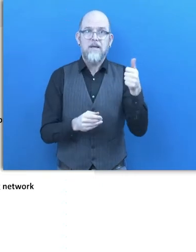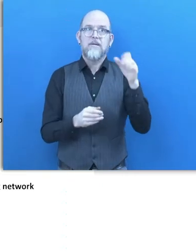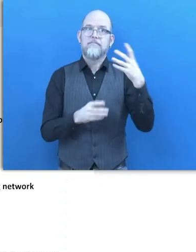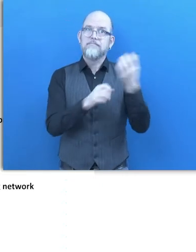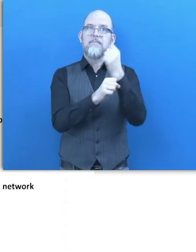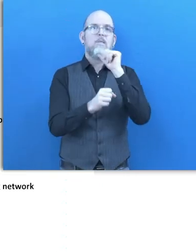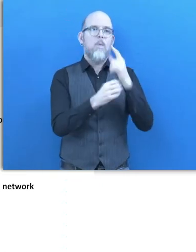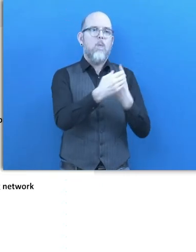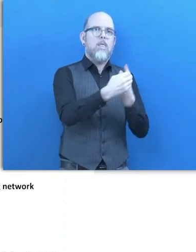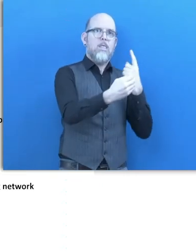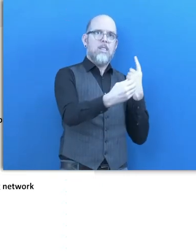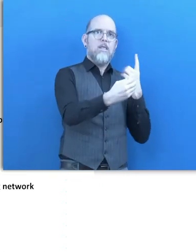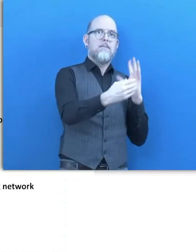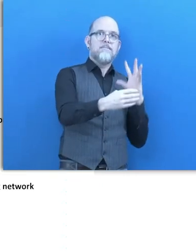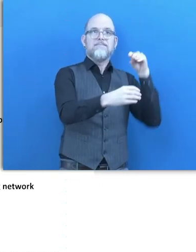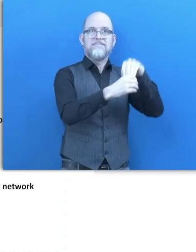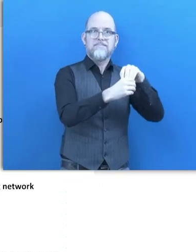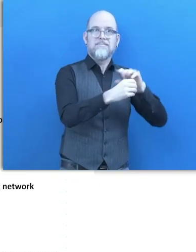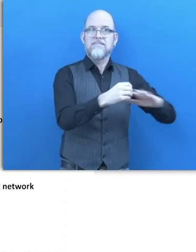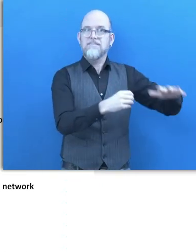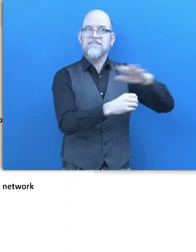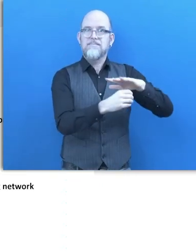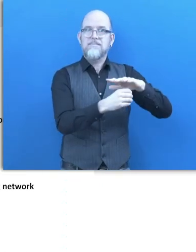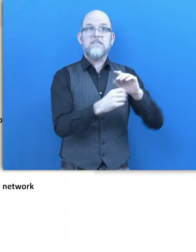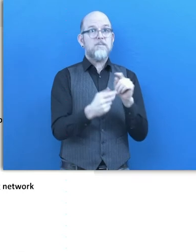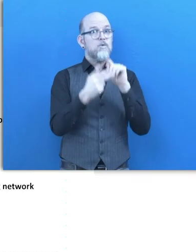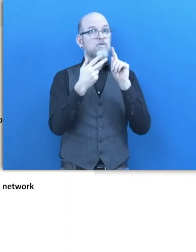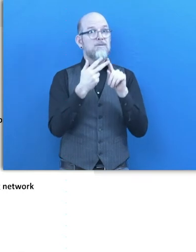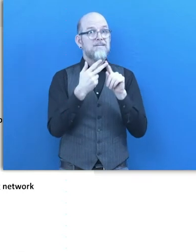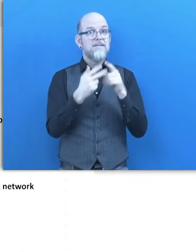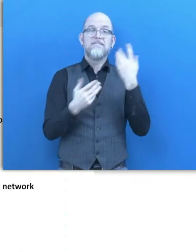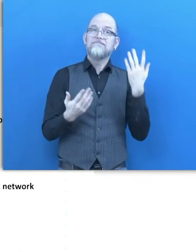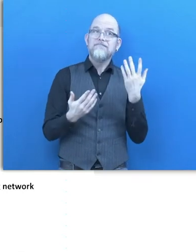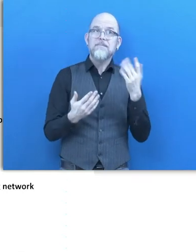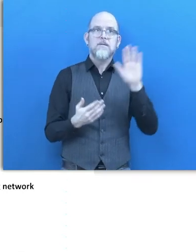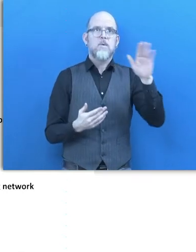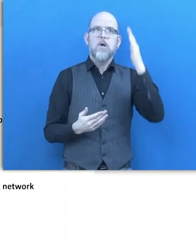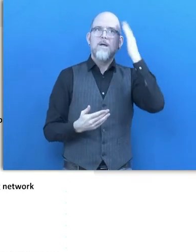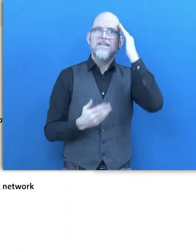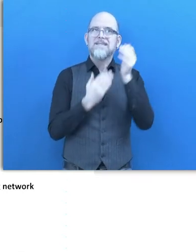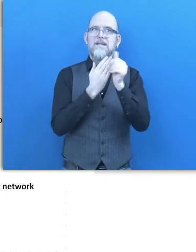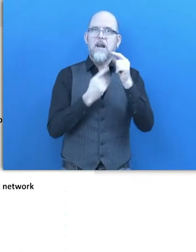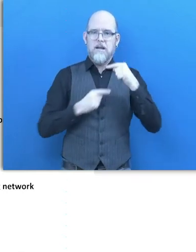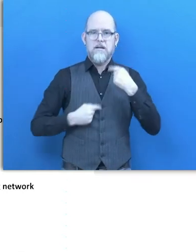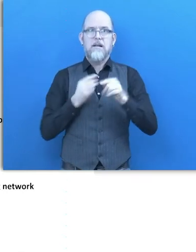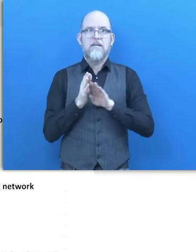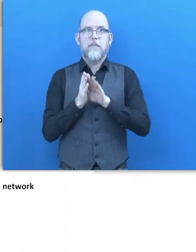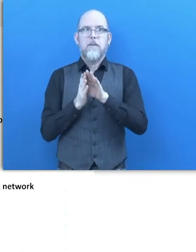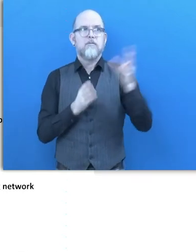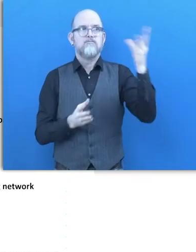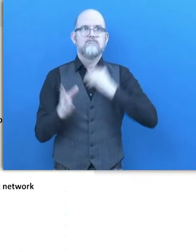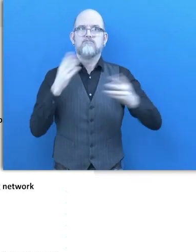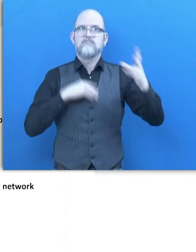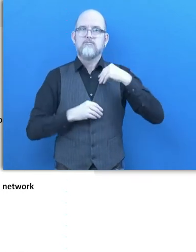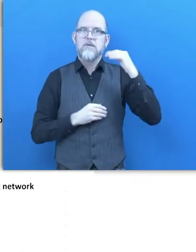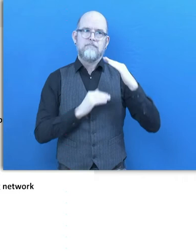of an inclusive environment and having the possibility of self-expansion and expanding their knowledge. We want to